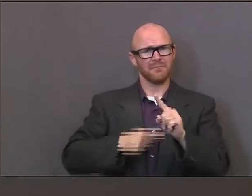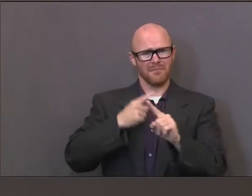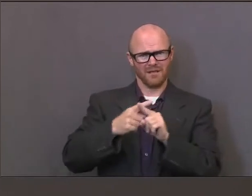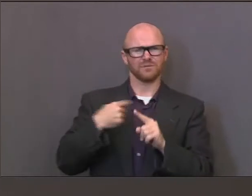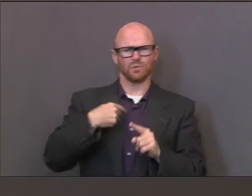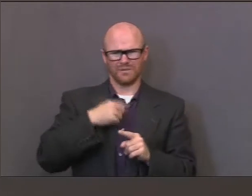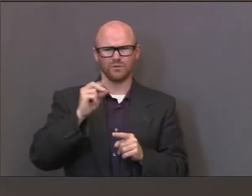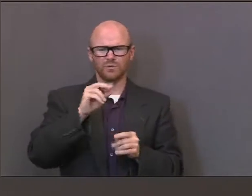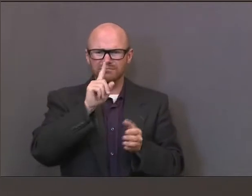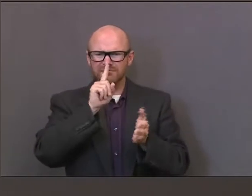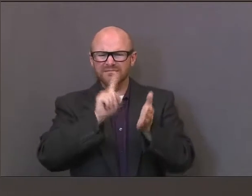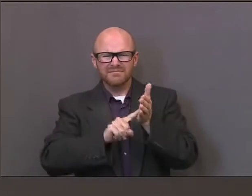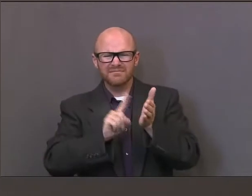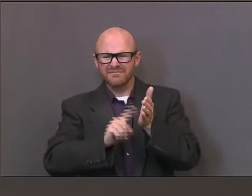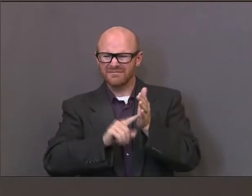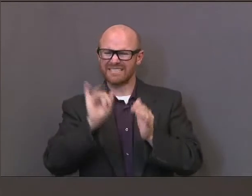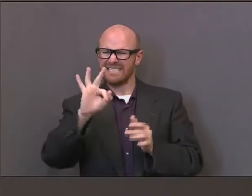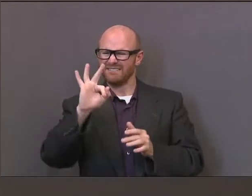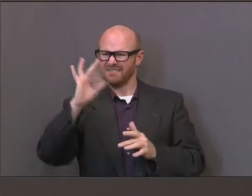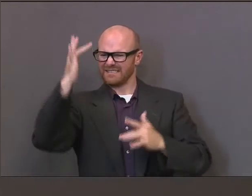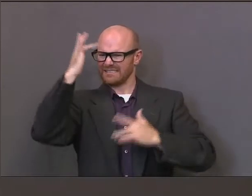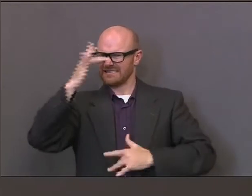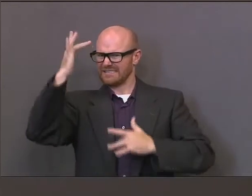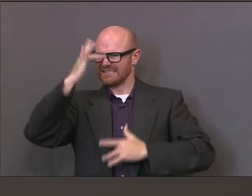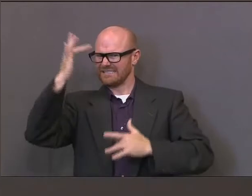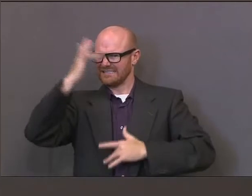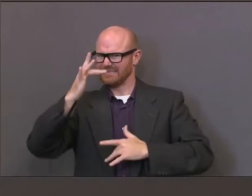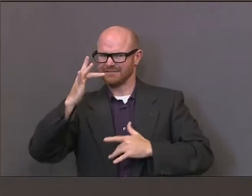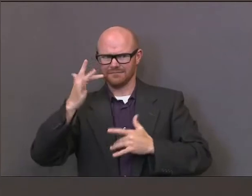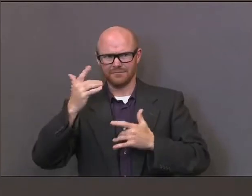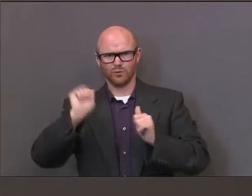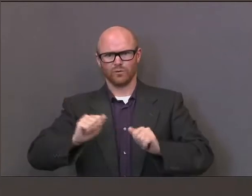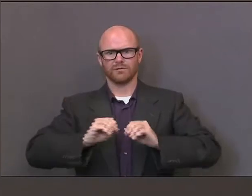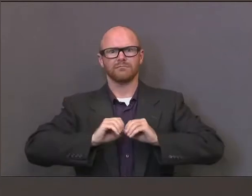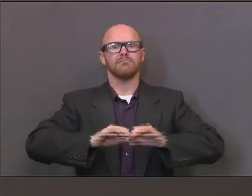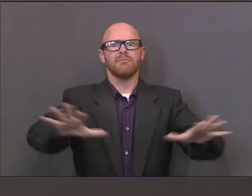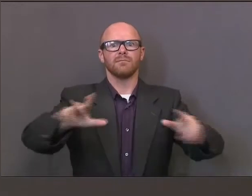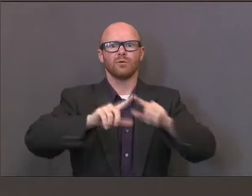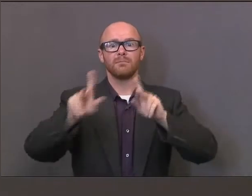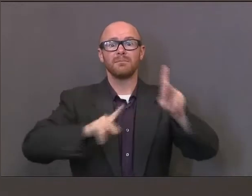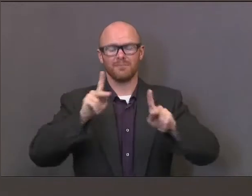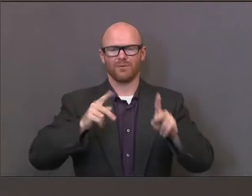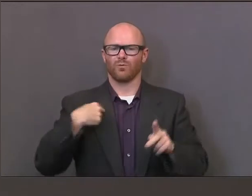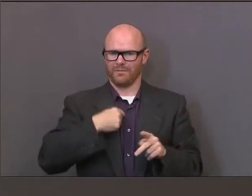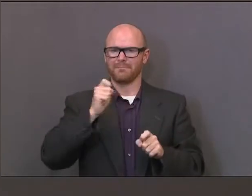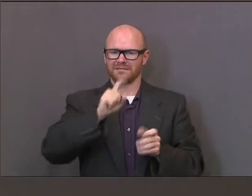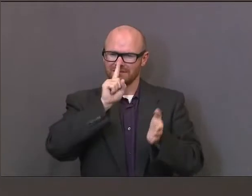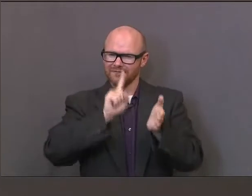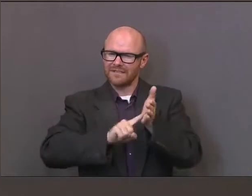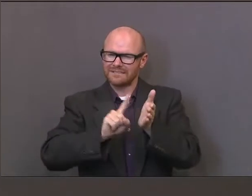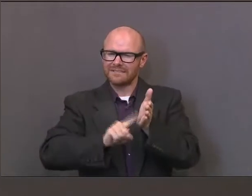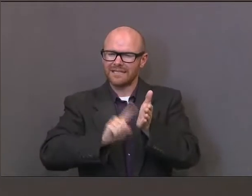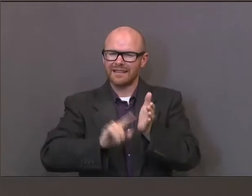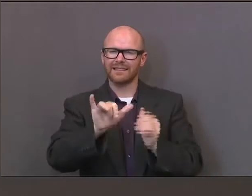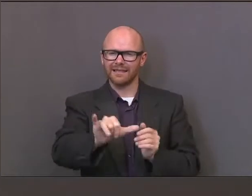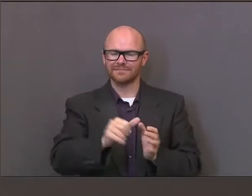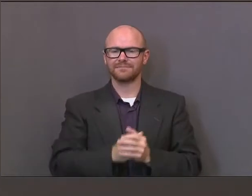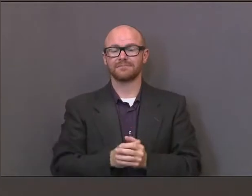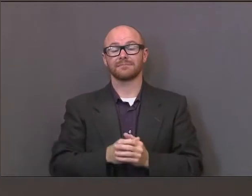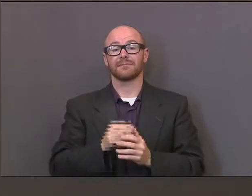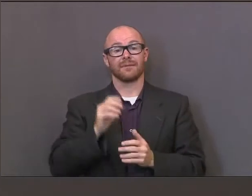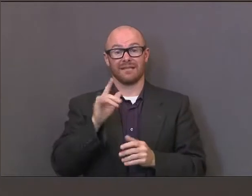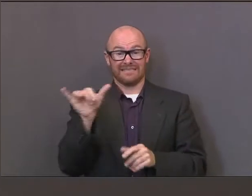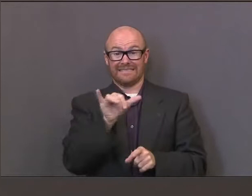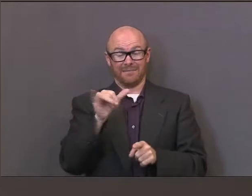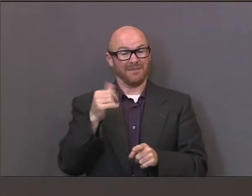of a disease that may constitute a threat to the public health. Like all deaths that fall under the jurisdiction of the Office of the